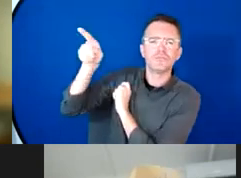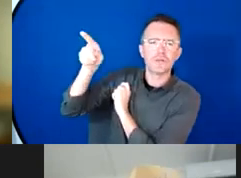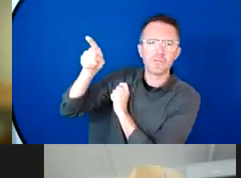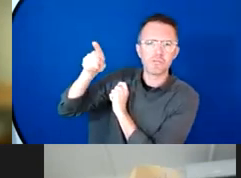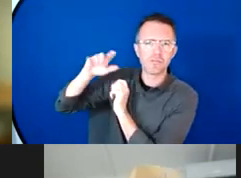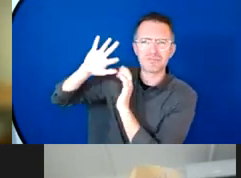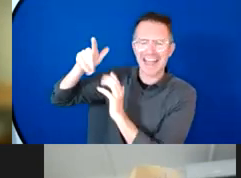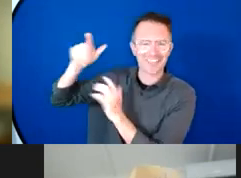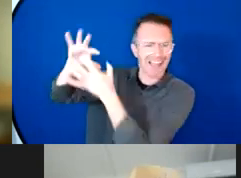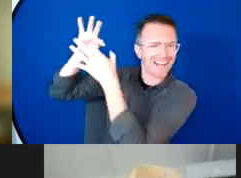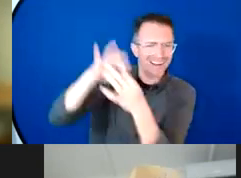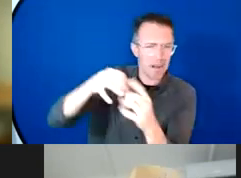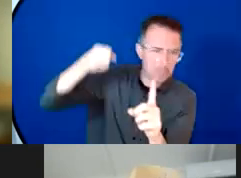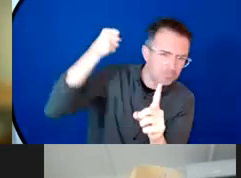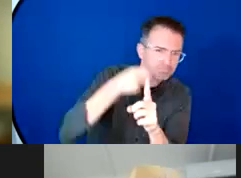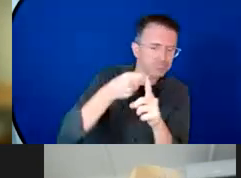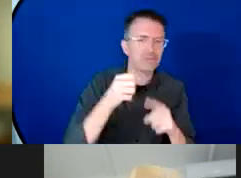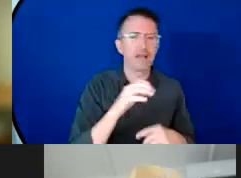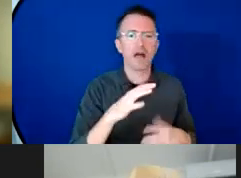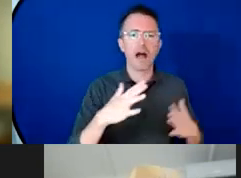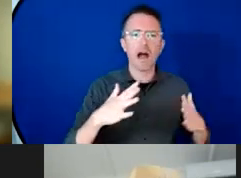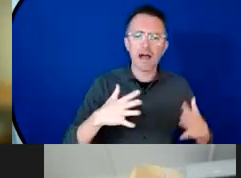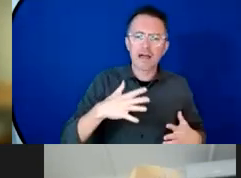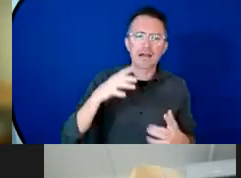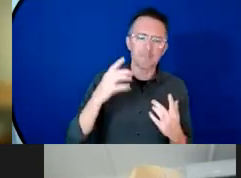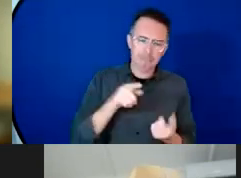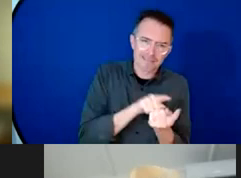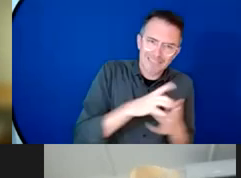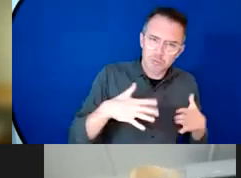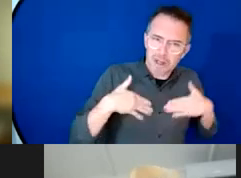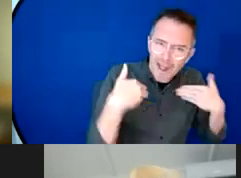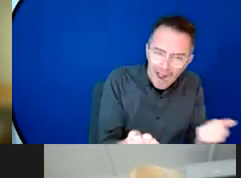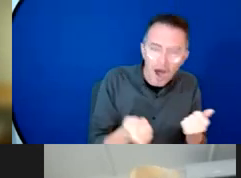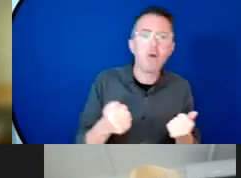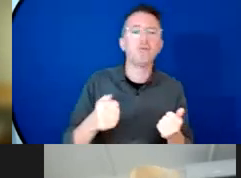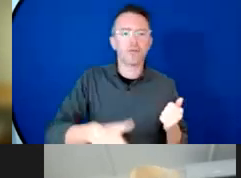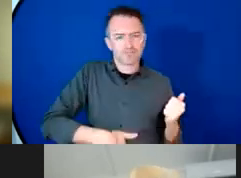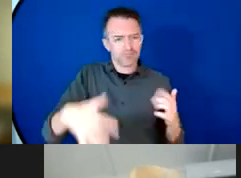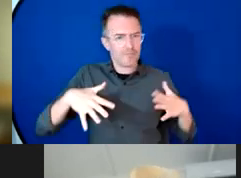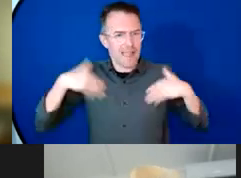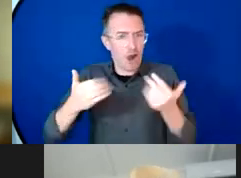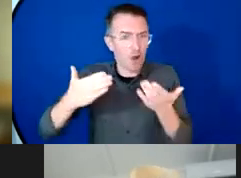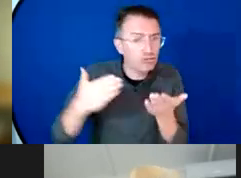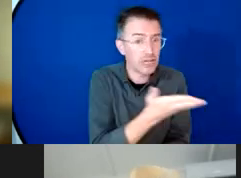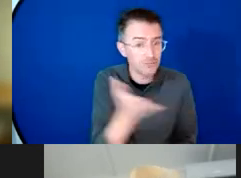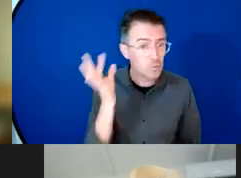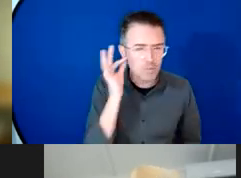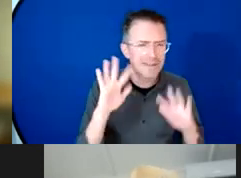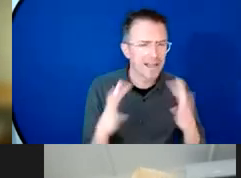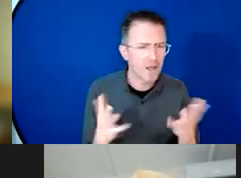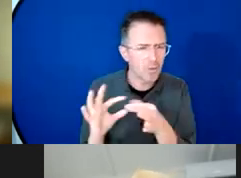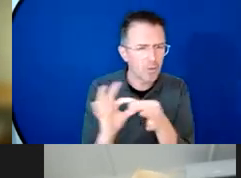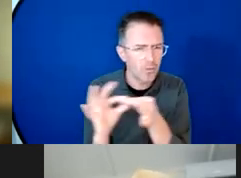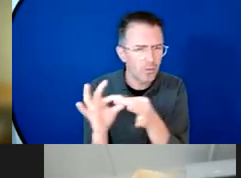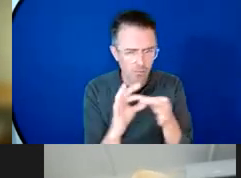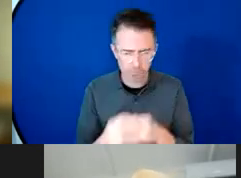thank you Julieta and we believe we cannot achieve climate justice without gender justice and